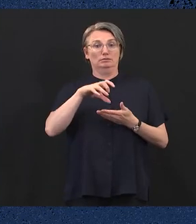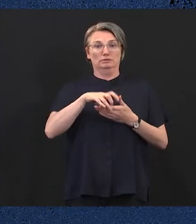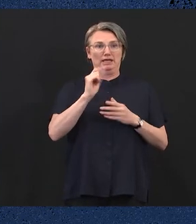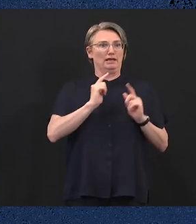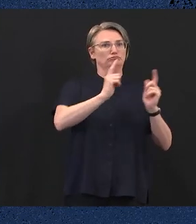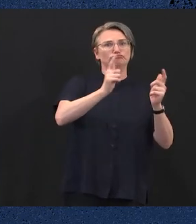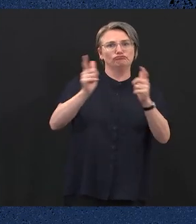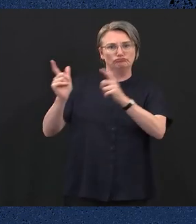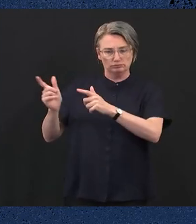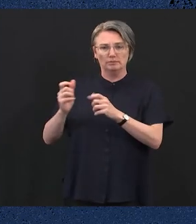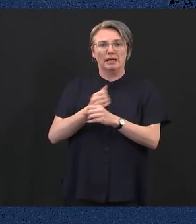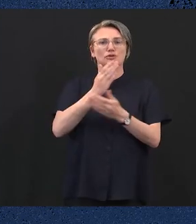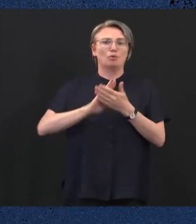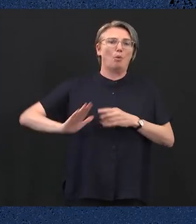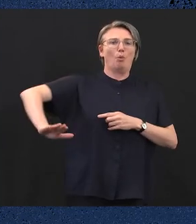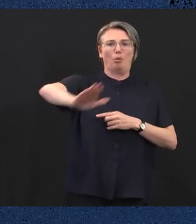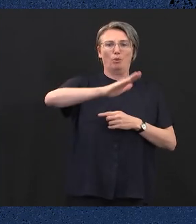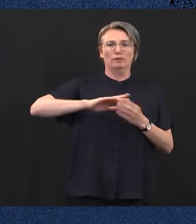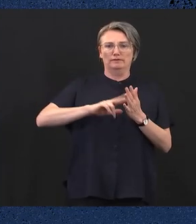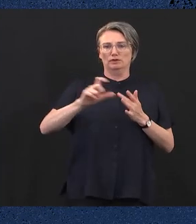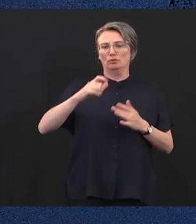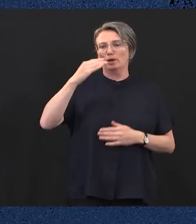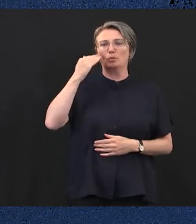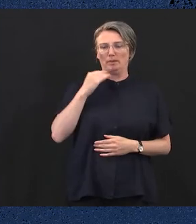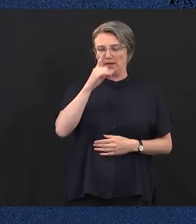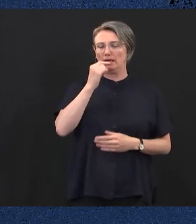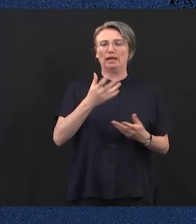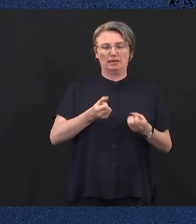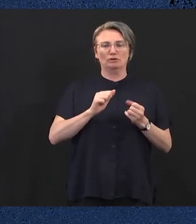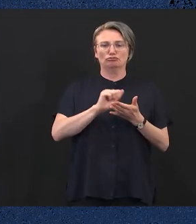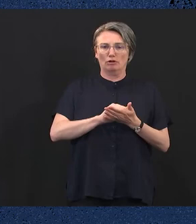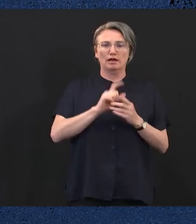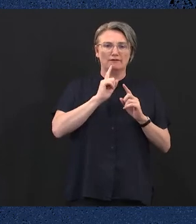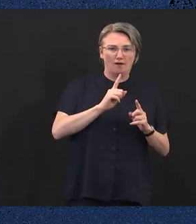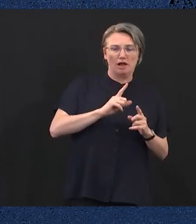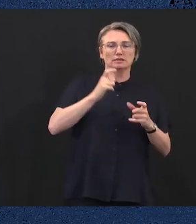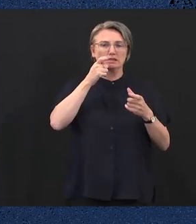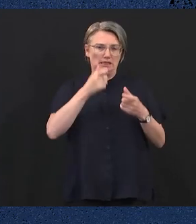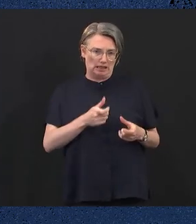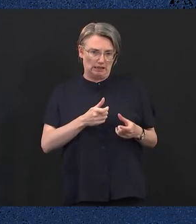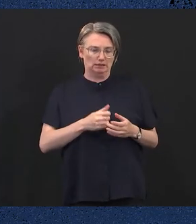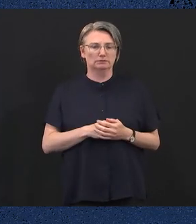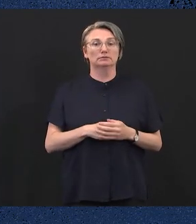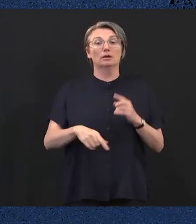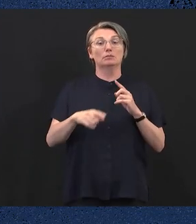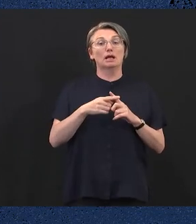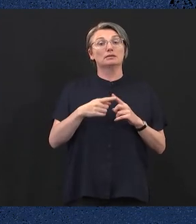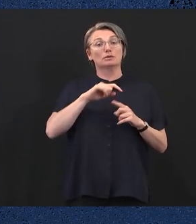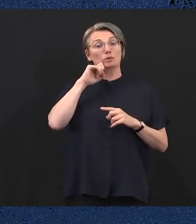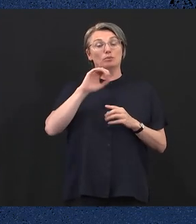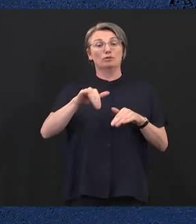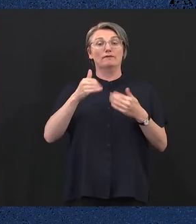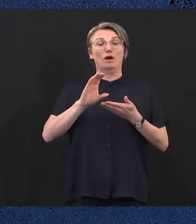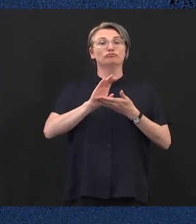ensure all Victorian women have access to the care they need and will provide $20,000 scholarships for